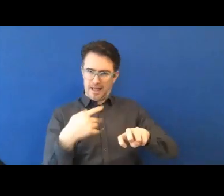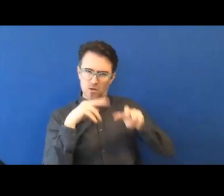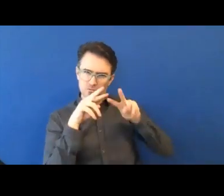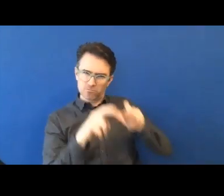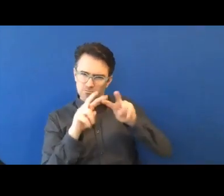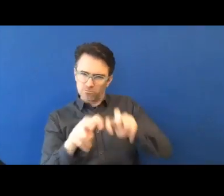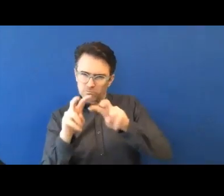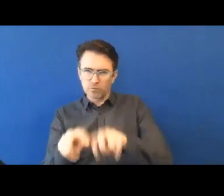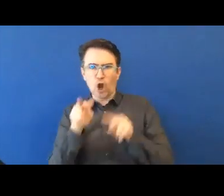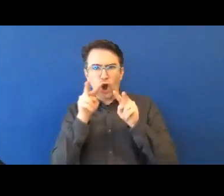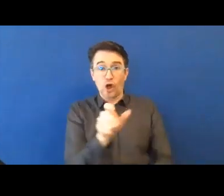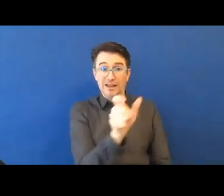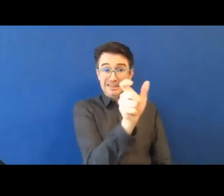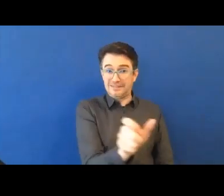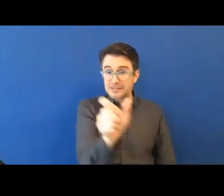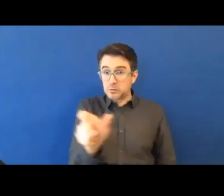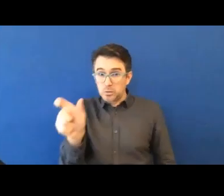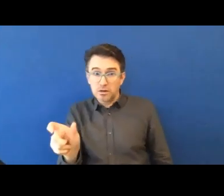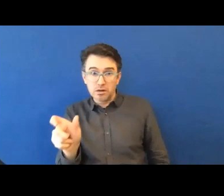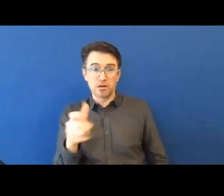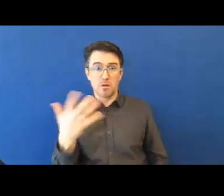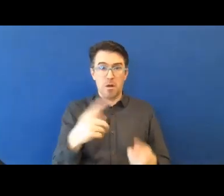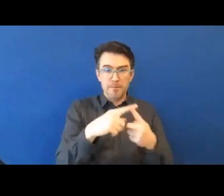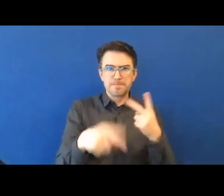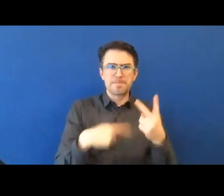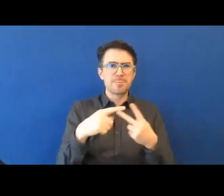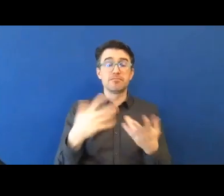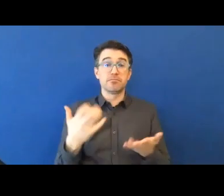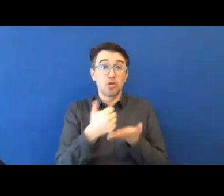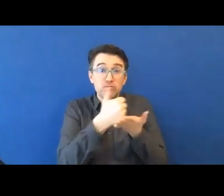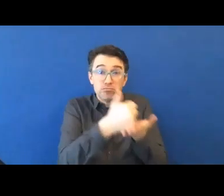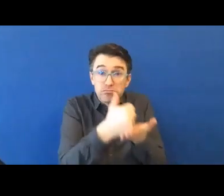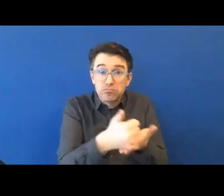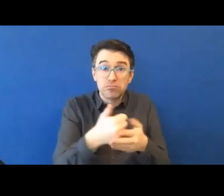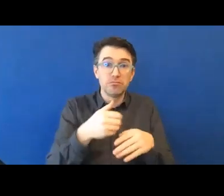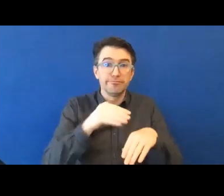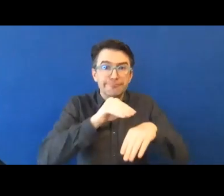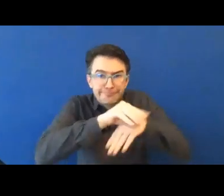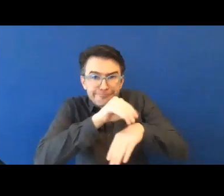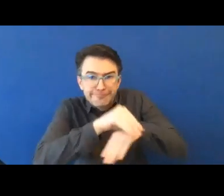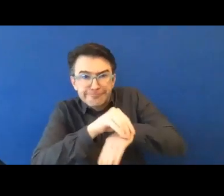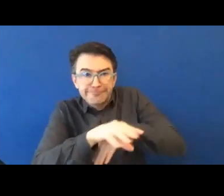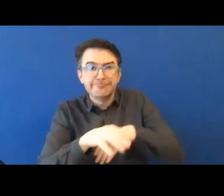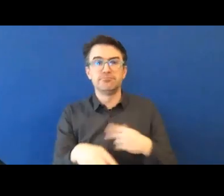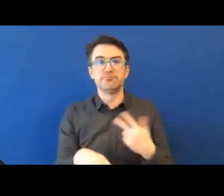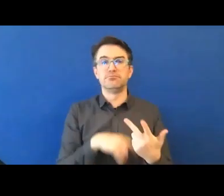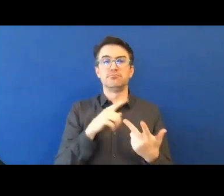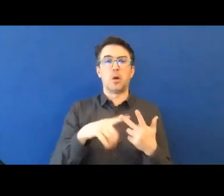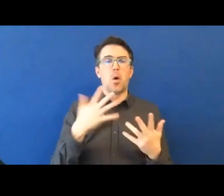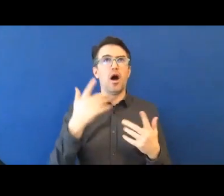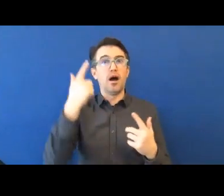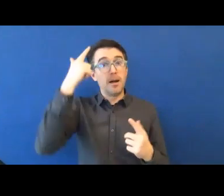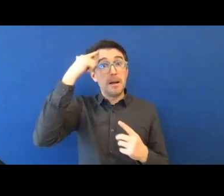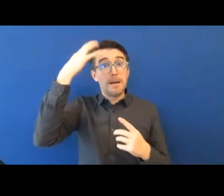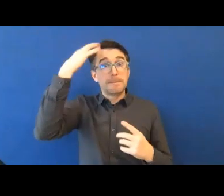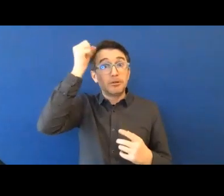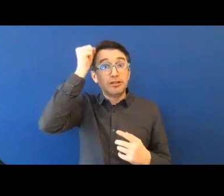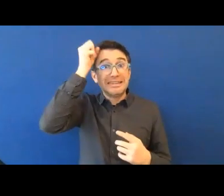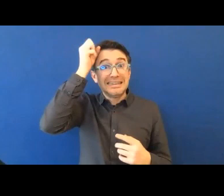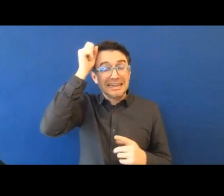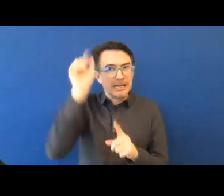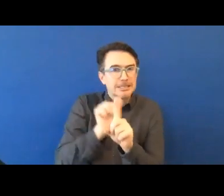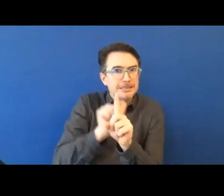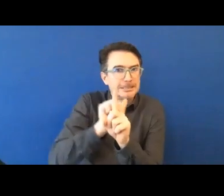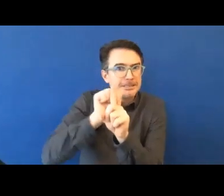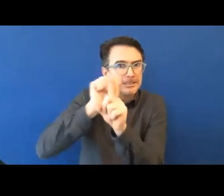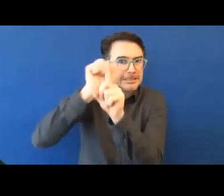associated with zero minorities. And also working on playing to strengths so that individuals can get over some of the kind